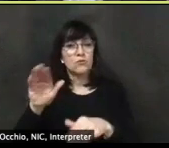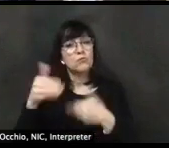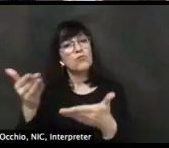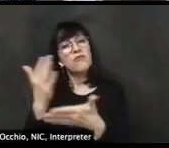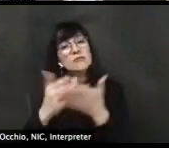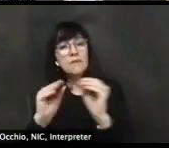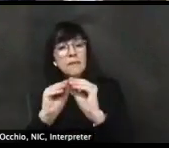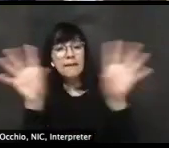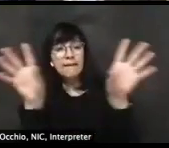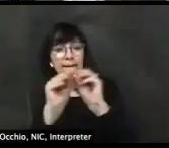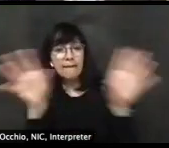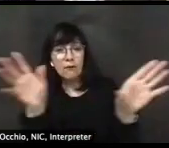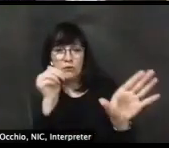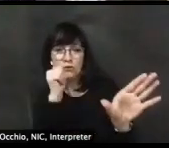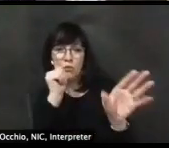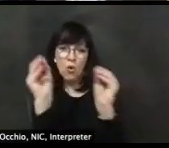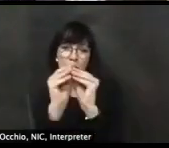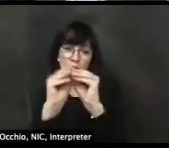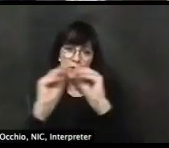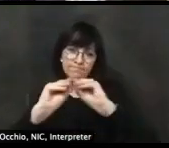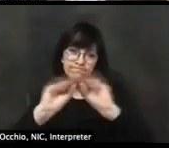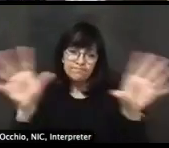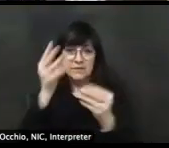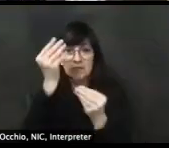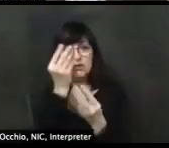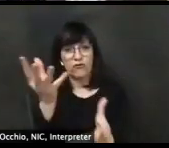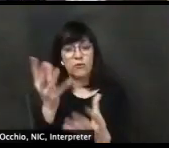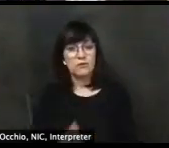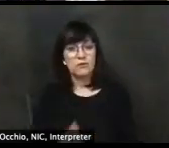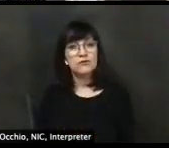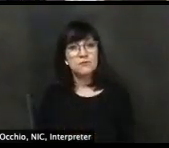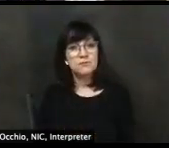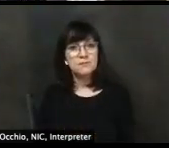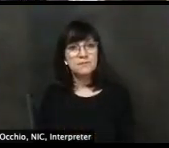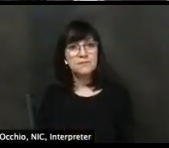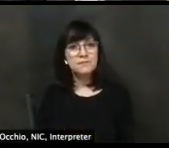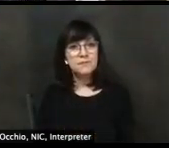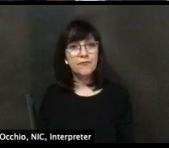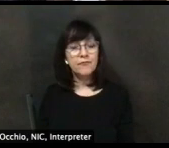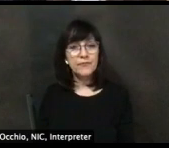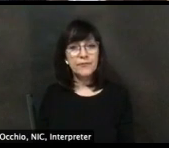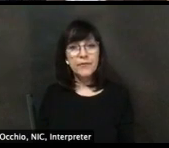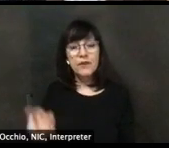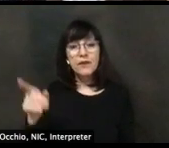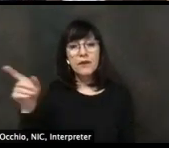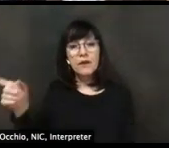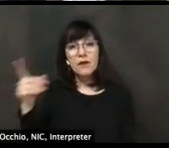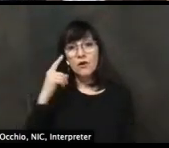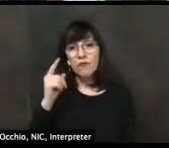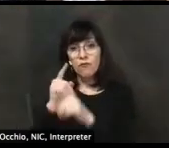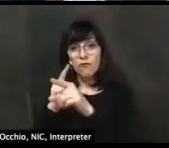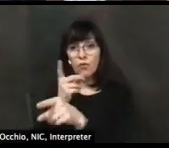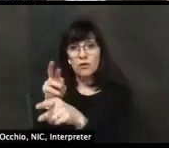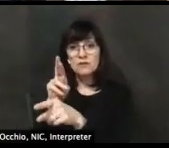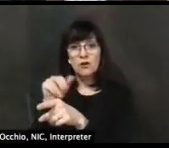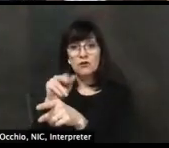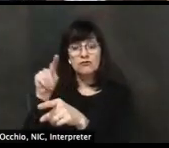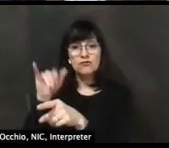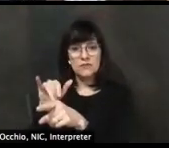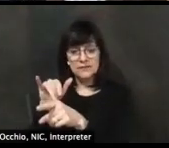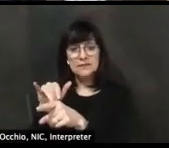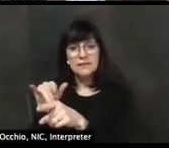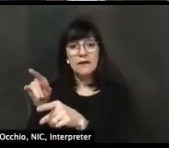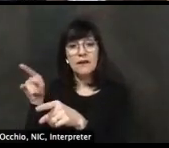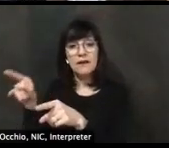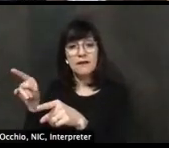Thank you, Damian. And a question for you here, Dr. Rattay, in the Facebook comments from Maria, who says, if all this was to flatten the